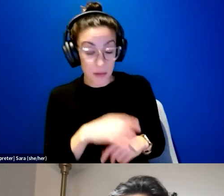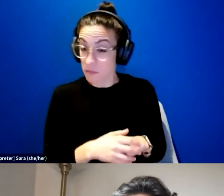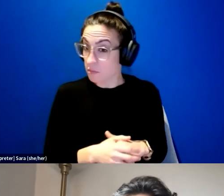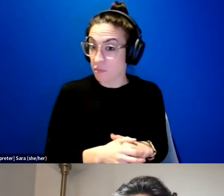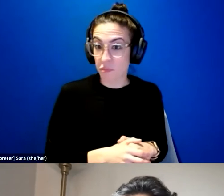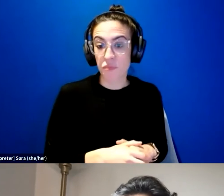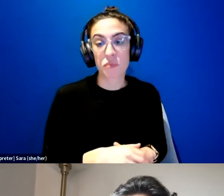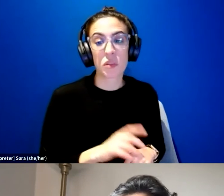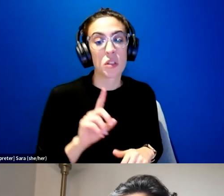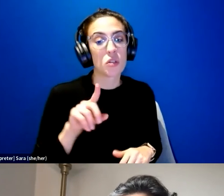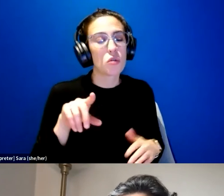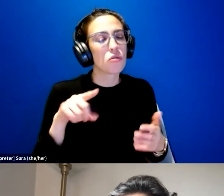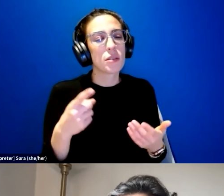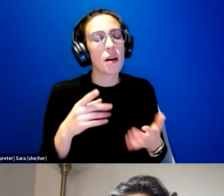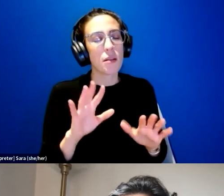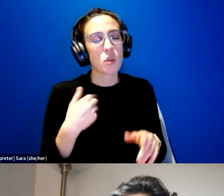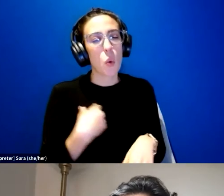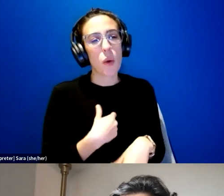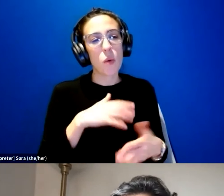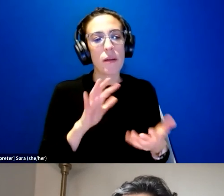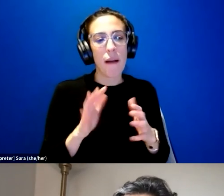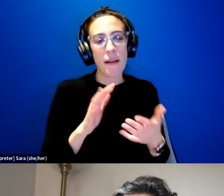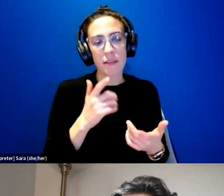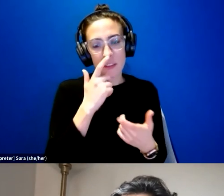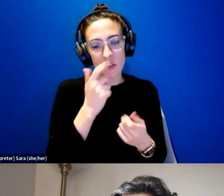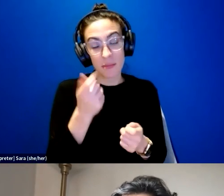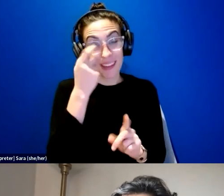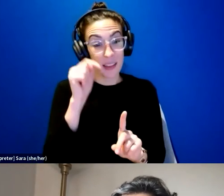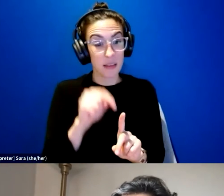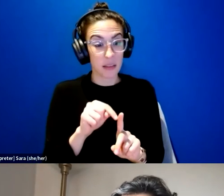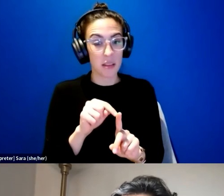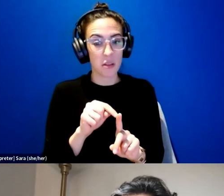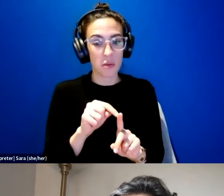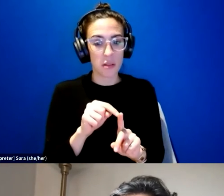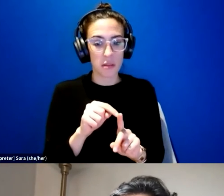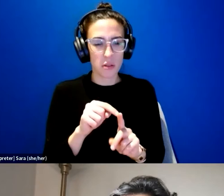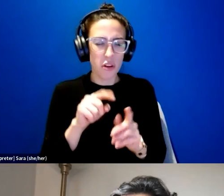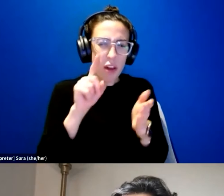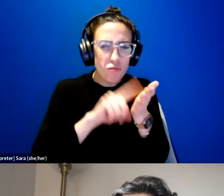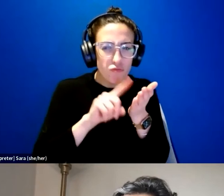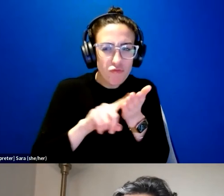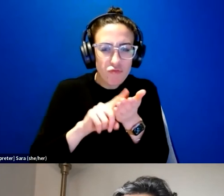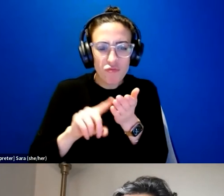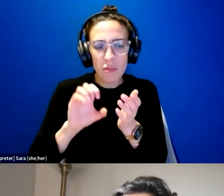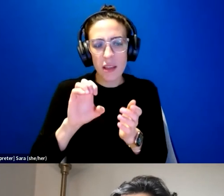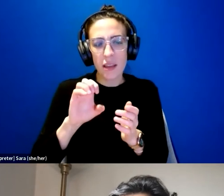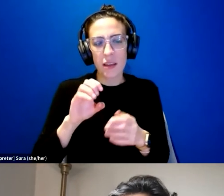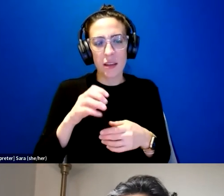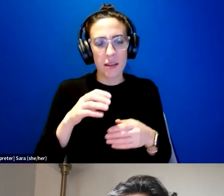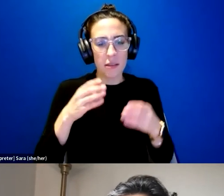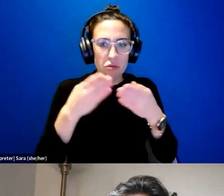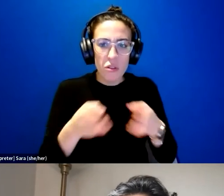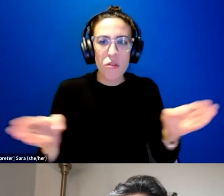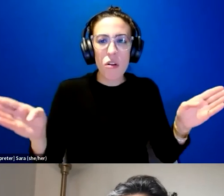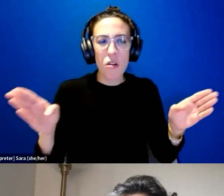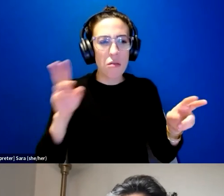so just to, so we were kind of interested because this was a scoping kind of exploratory study to understand population